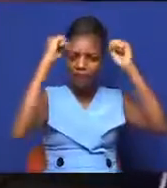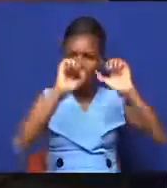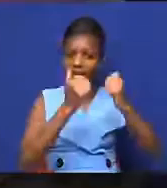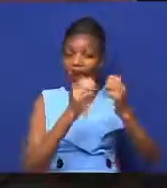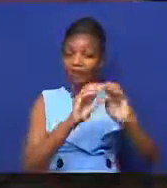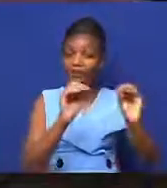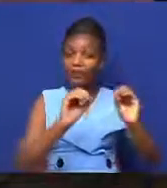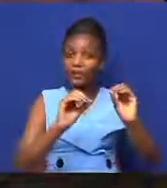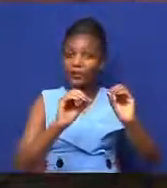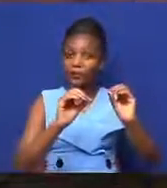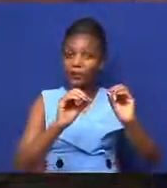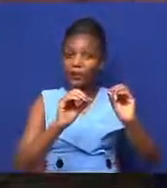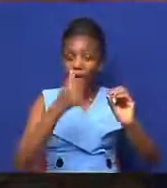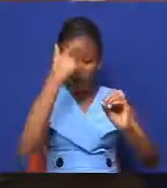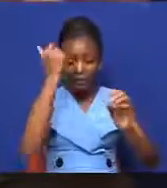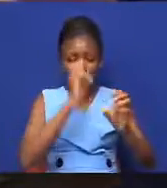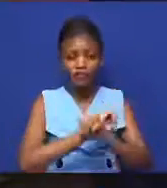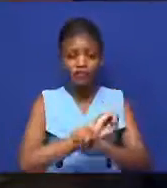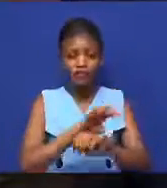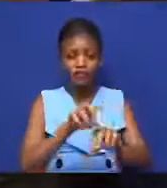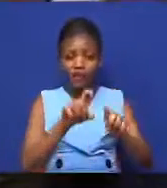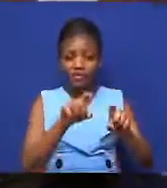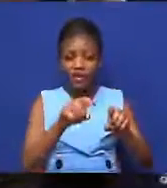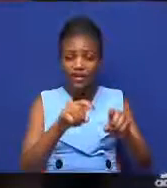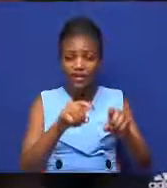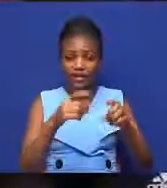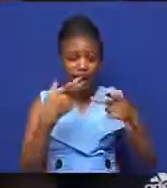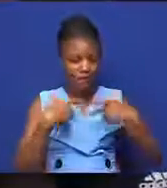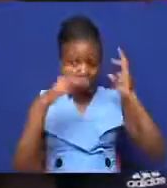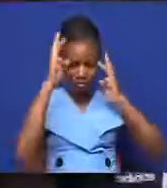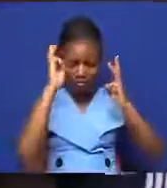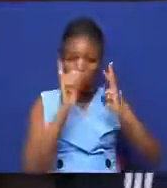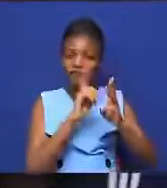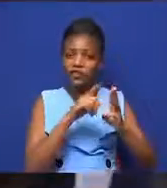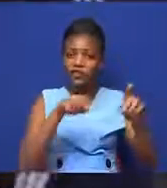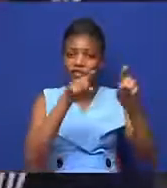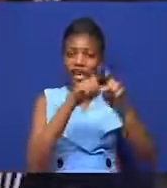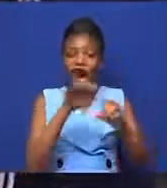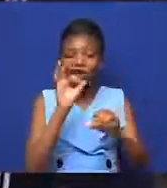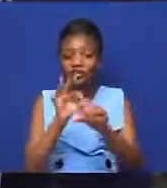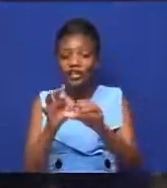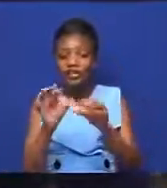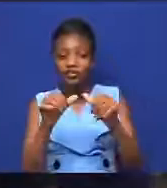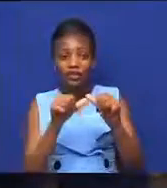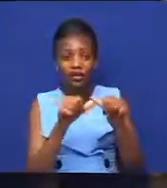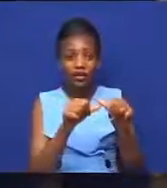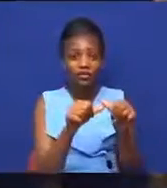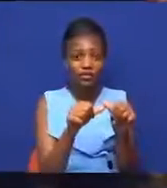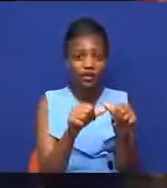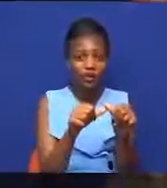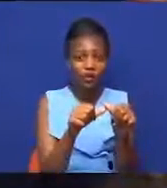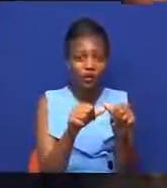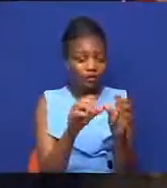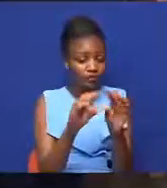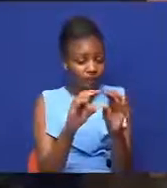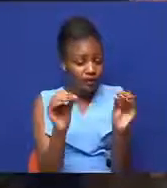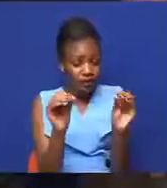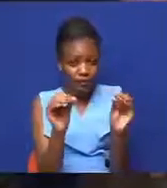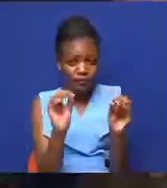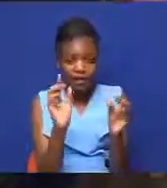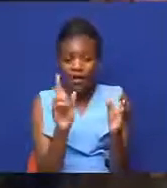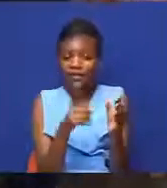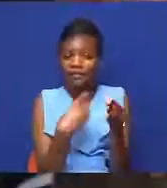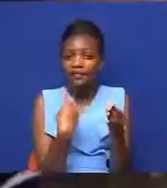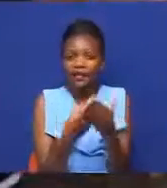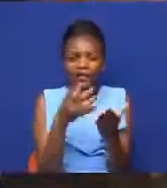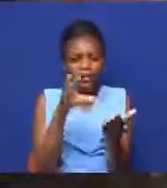amidst the COVID-19 fears. The elections also did go ahead amidst the same fears. What is